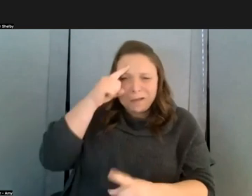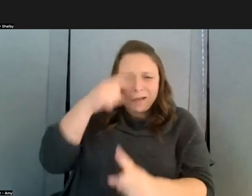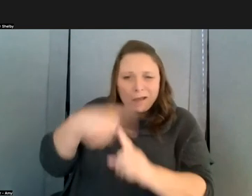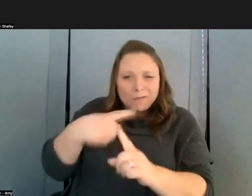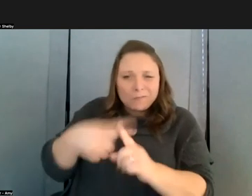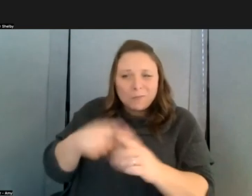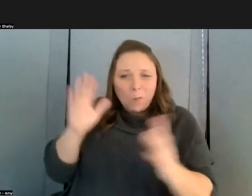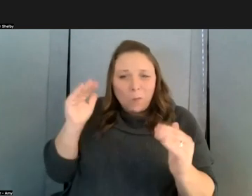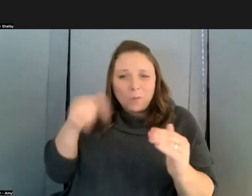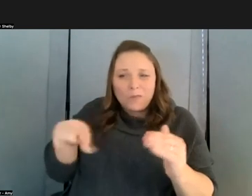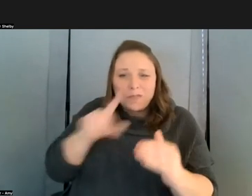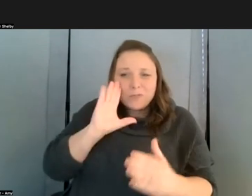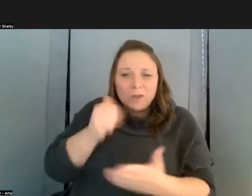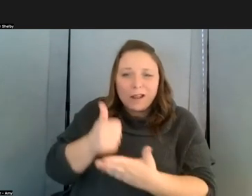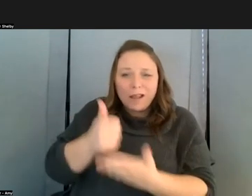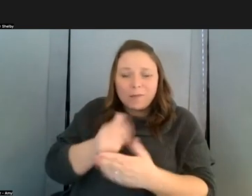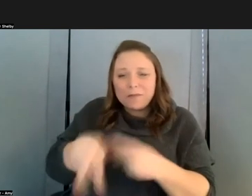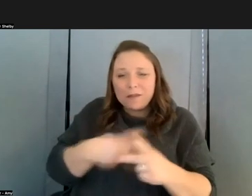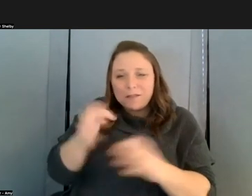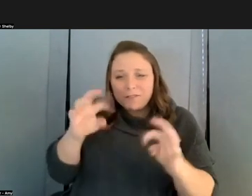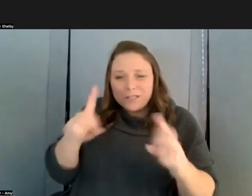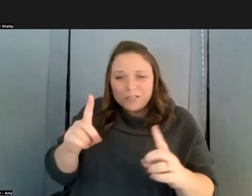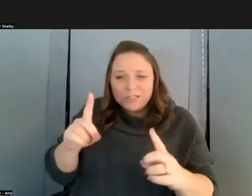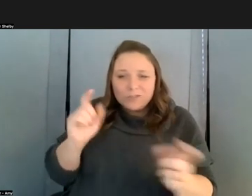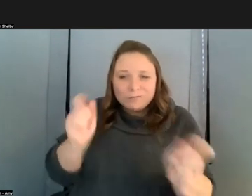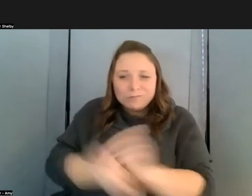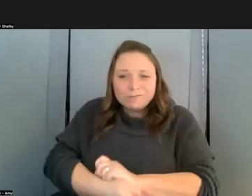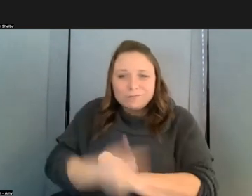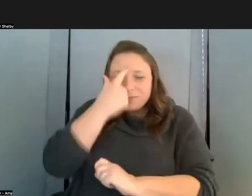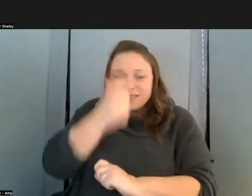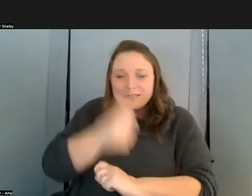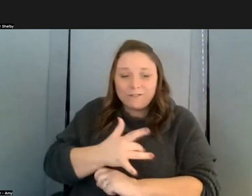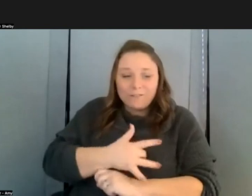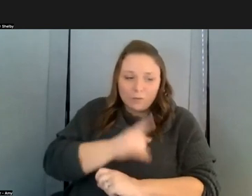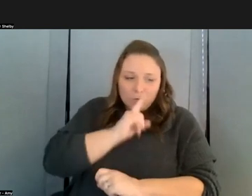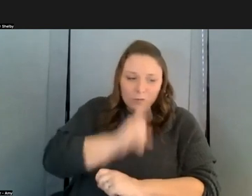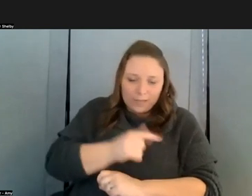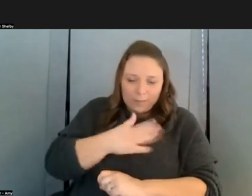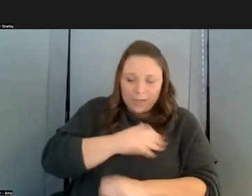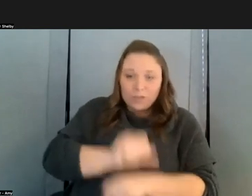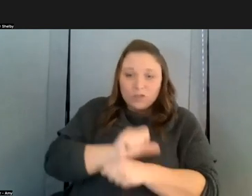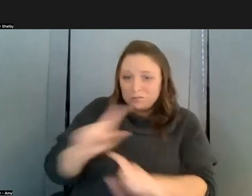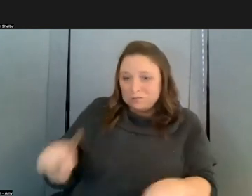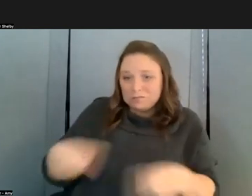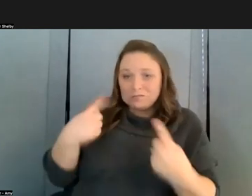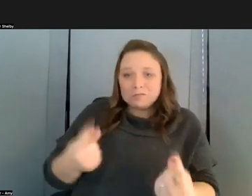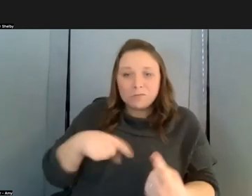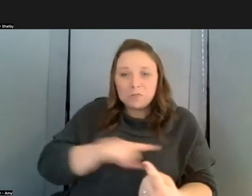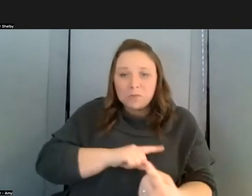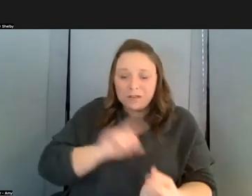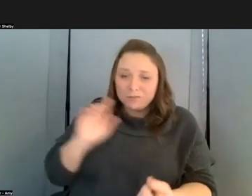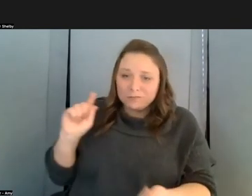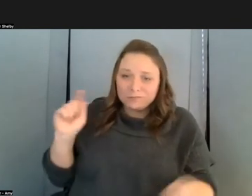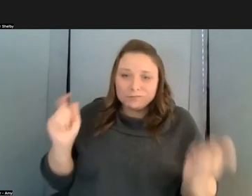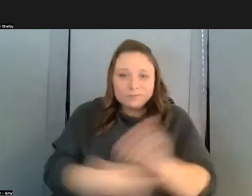of the point of education because i think uh really very much in the course of my career we we seem to have completely capitulated